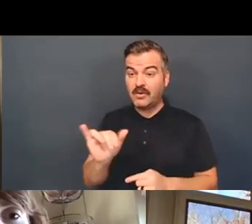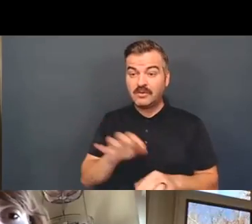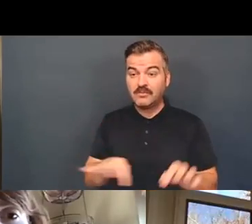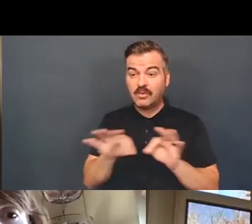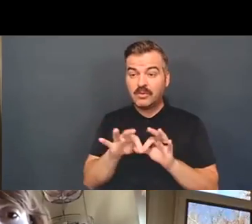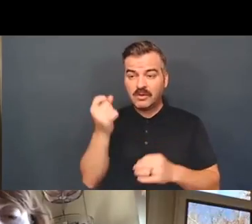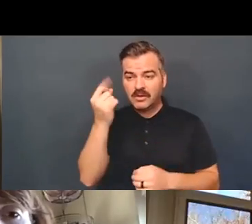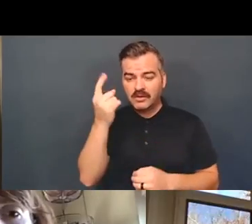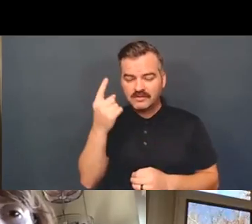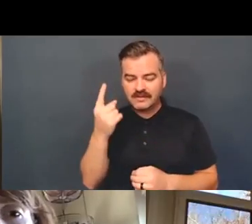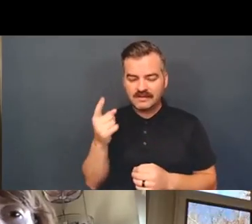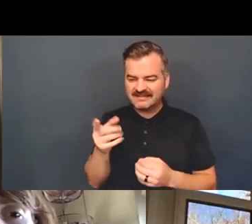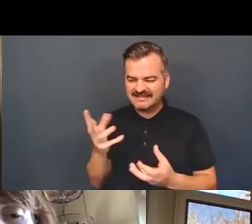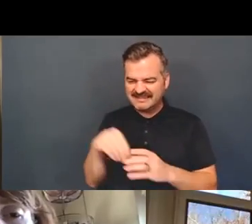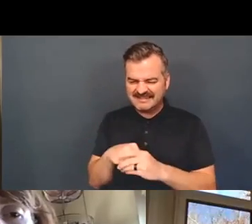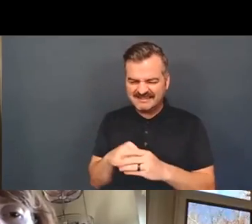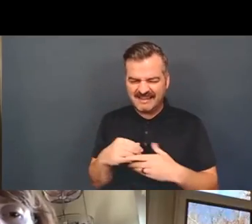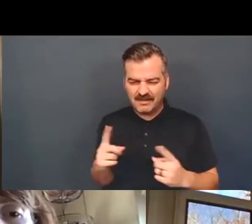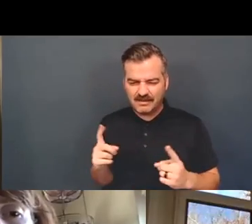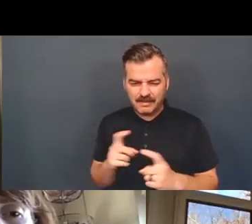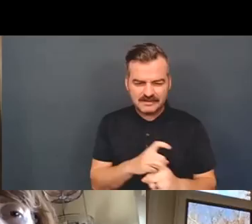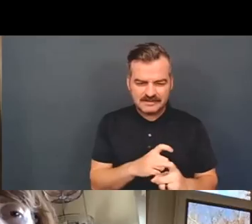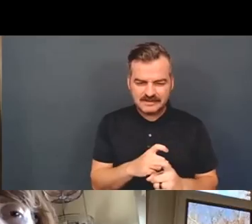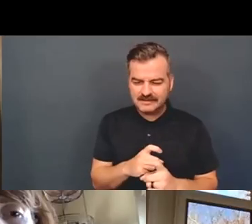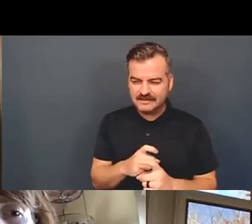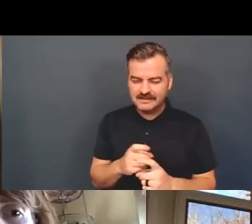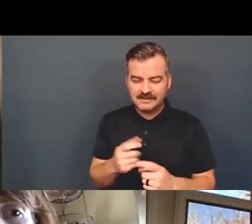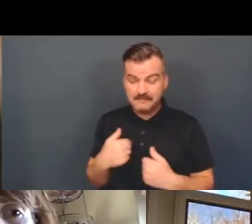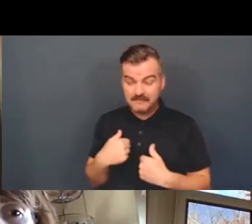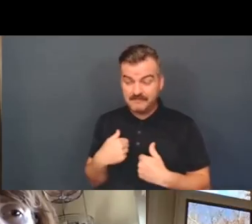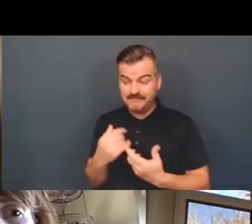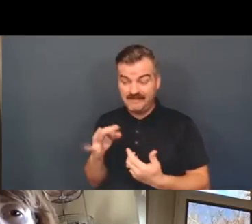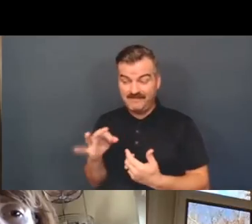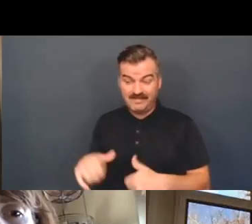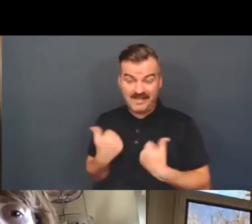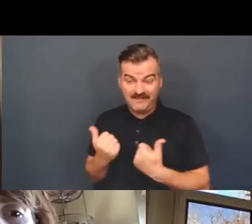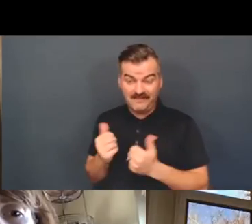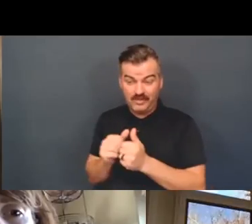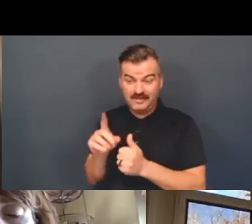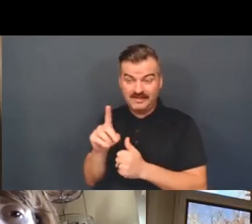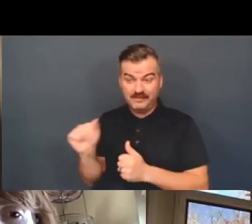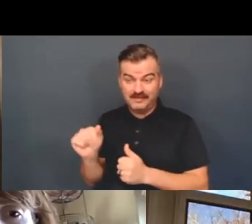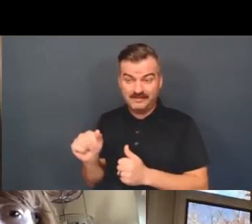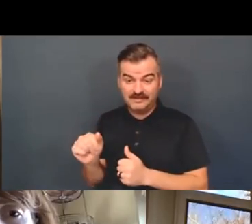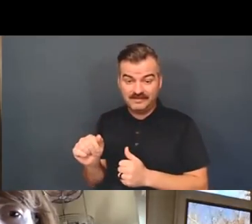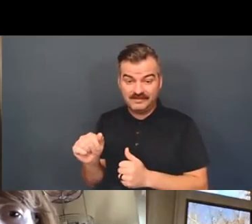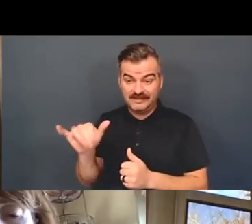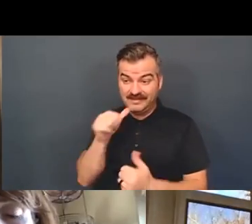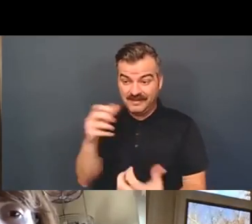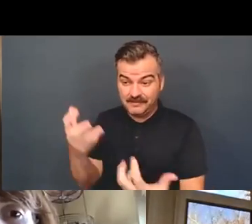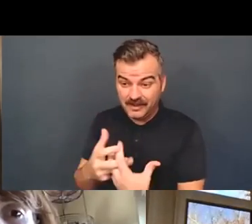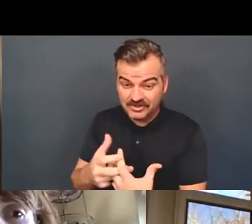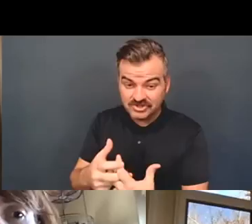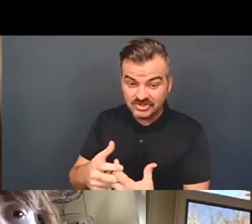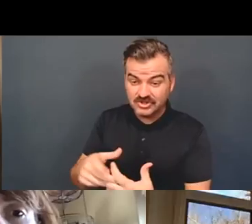the complexity, the complexity of living with disabilities, which neither fit the autonomy model, nor